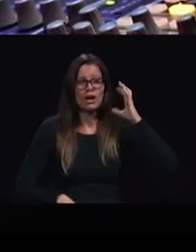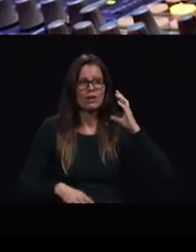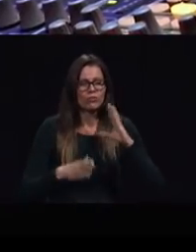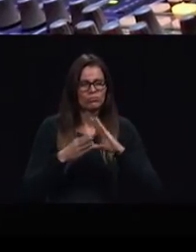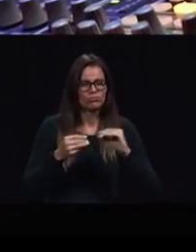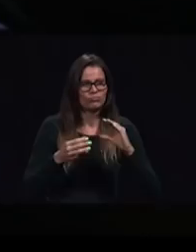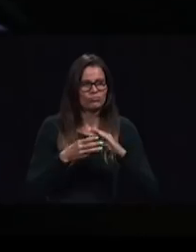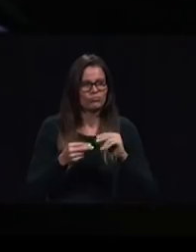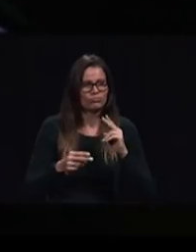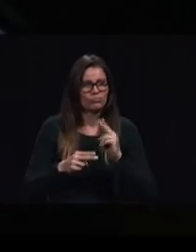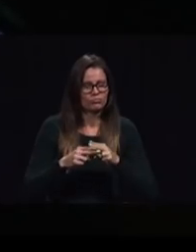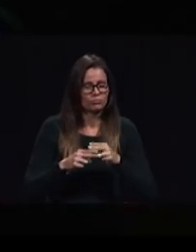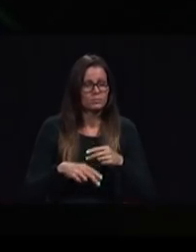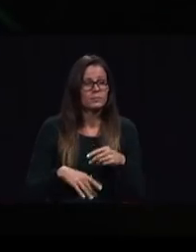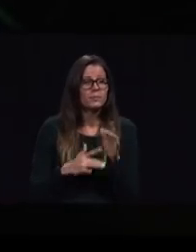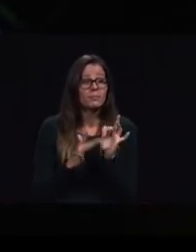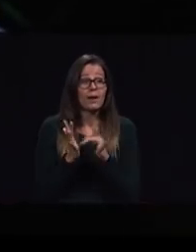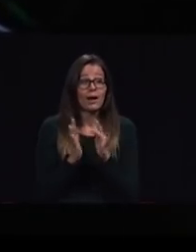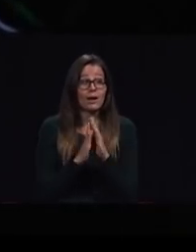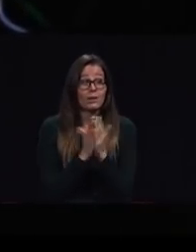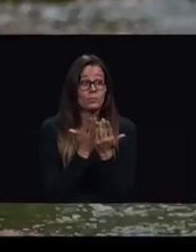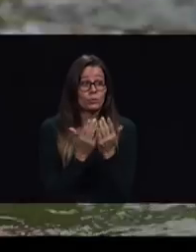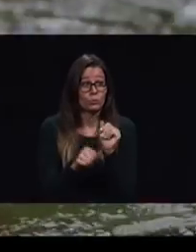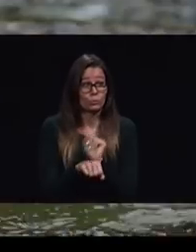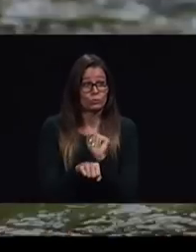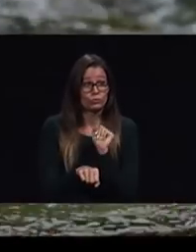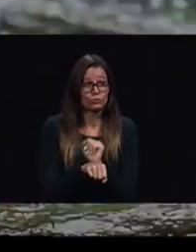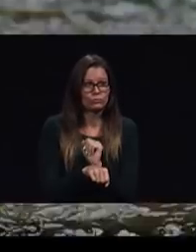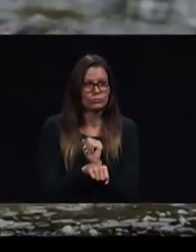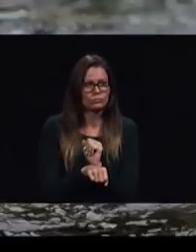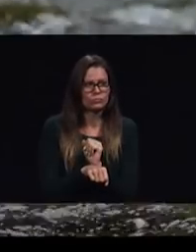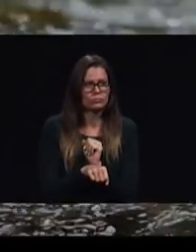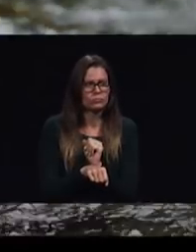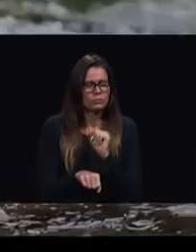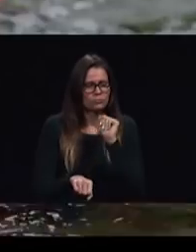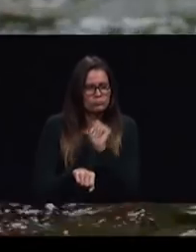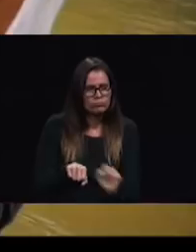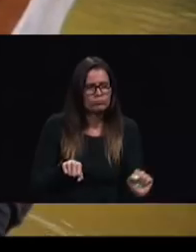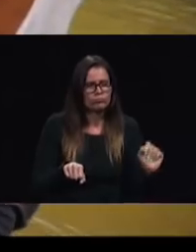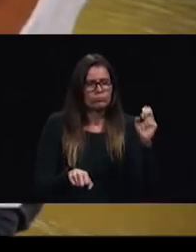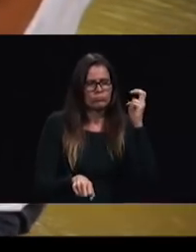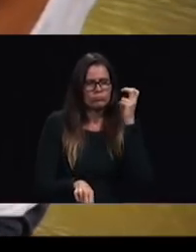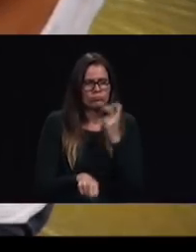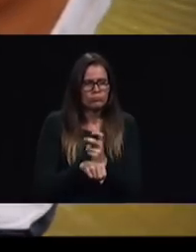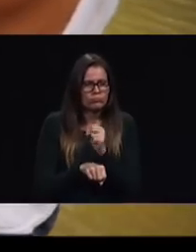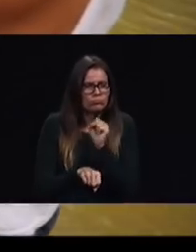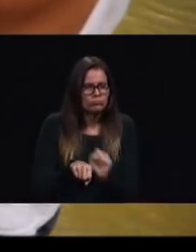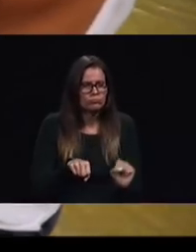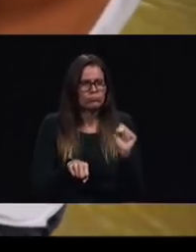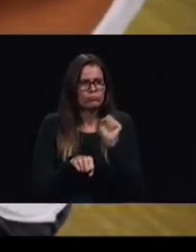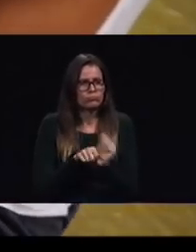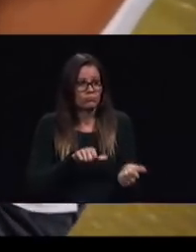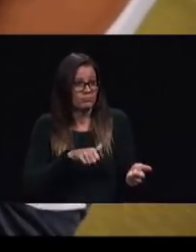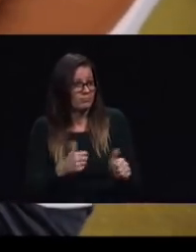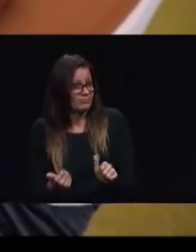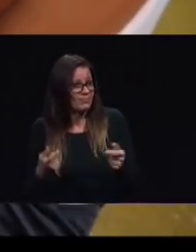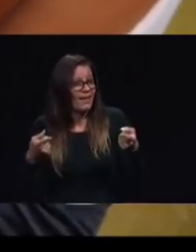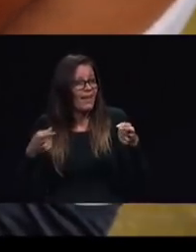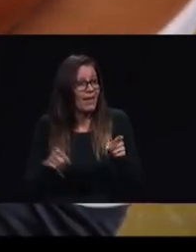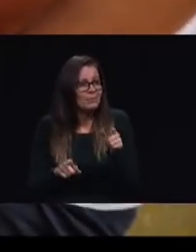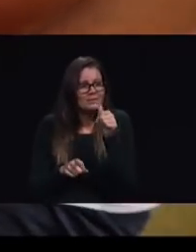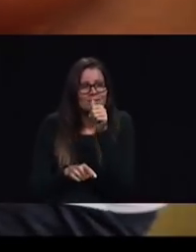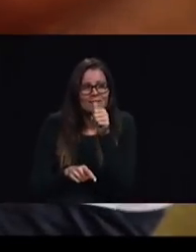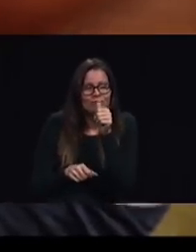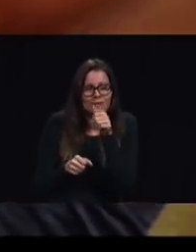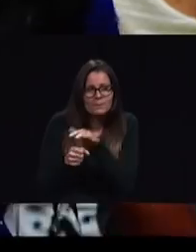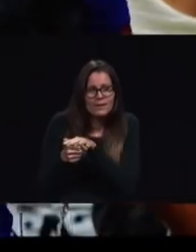are working and baptisms are taking place in very secret and private places Duane this is so exciting we just